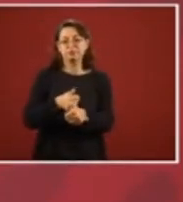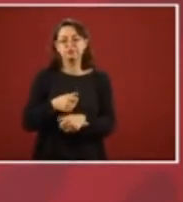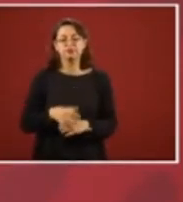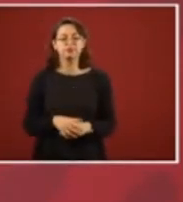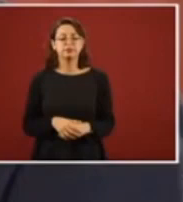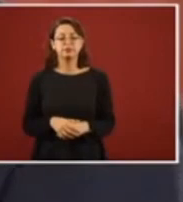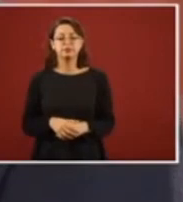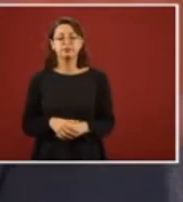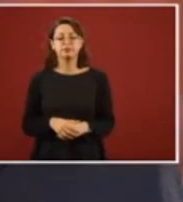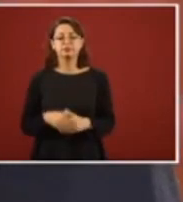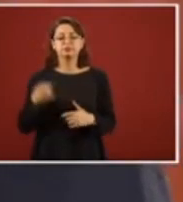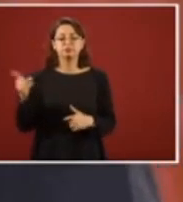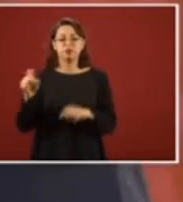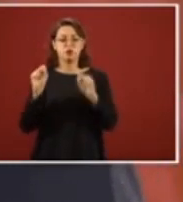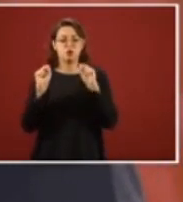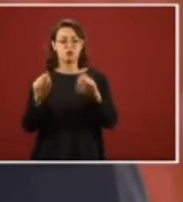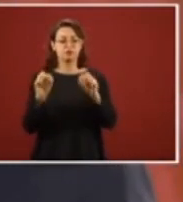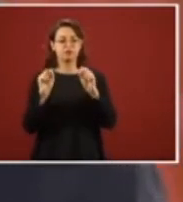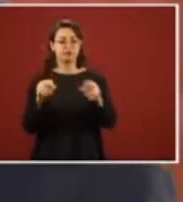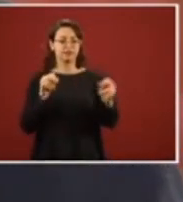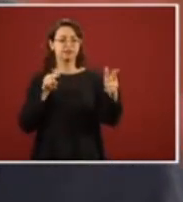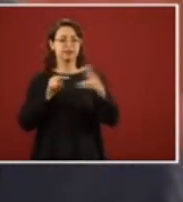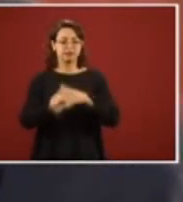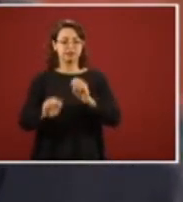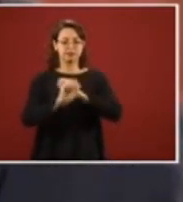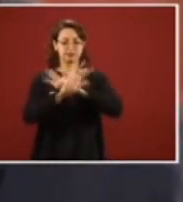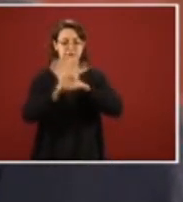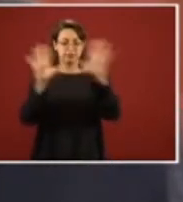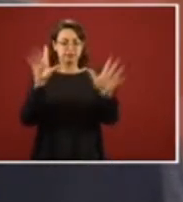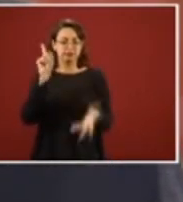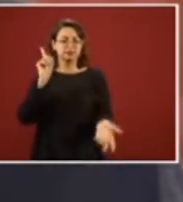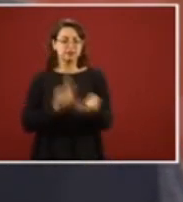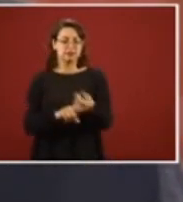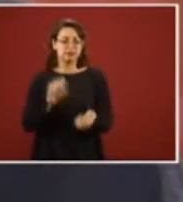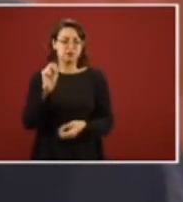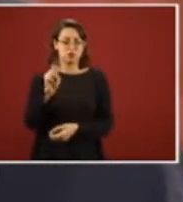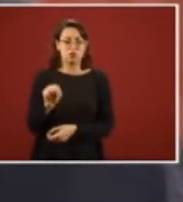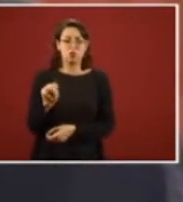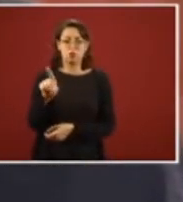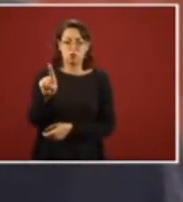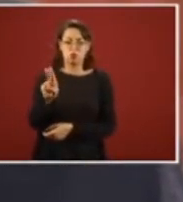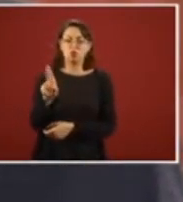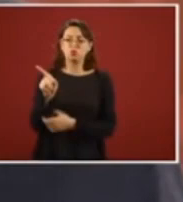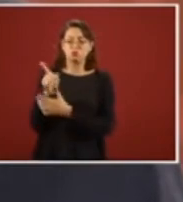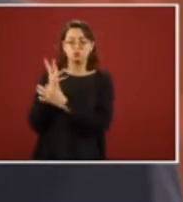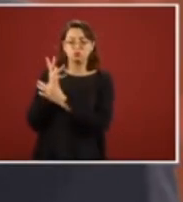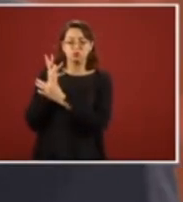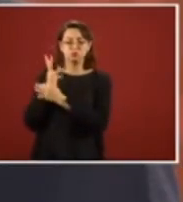the Office of Transparency called ONU,